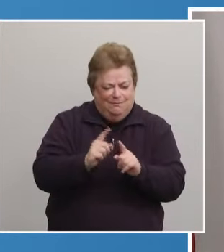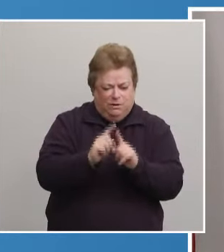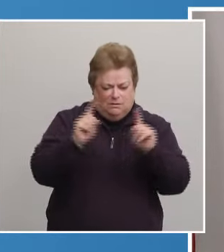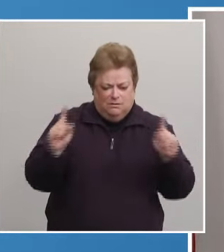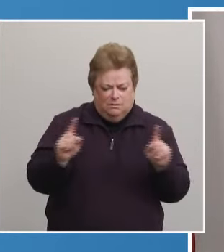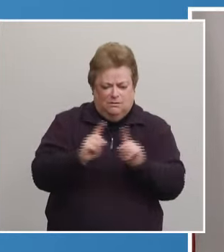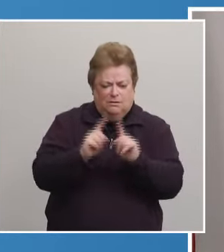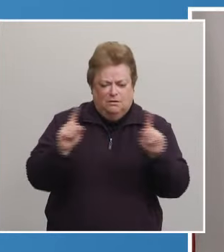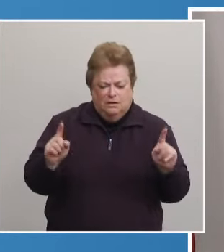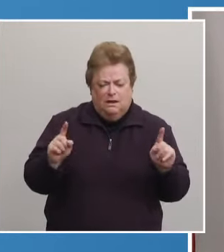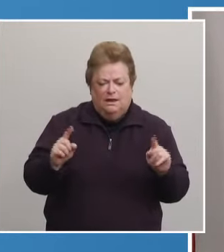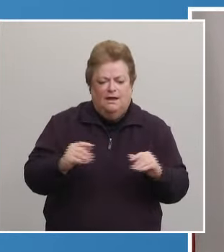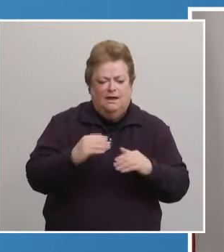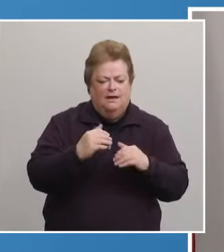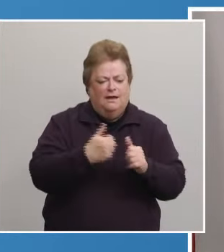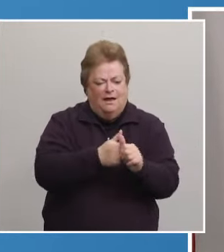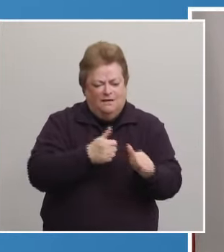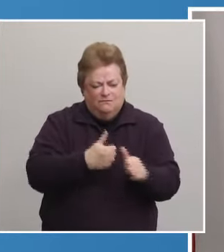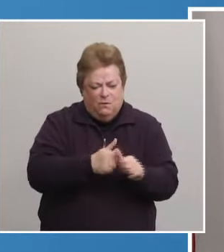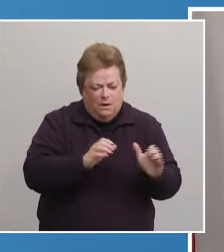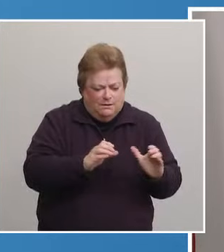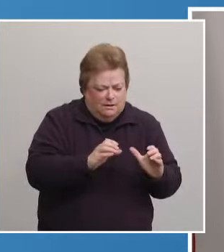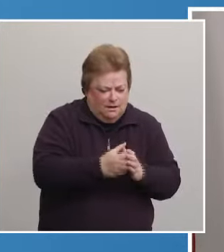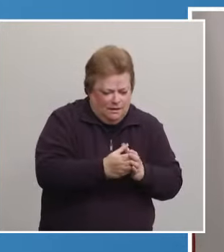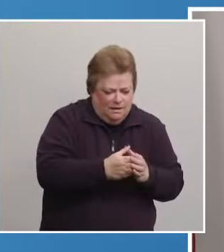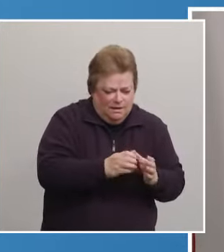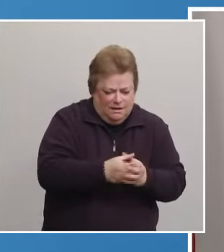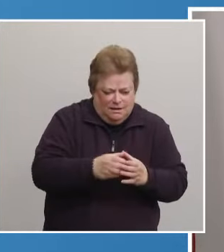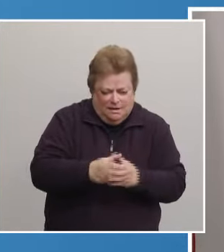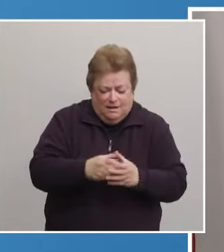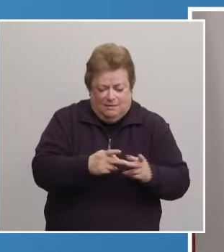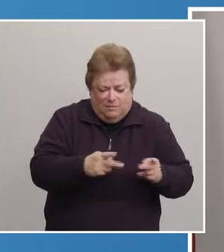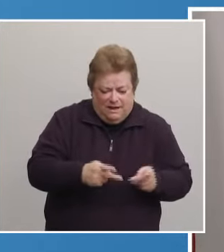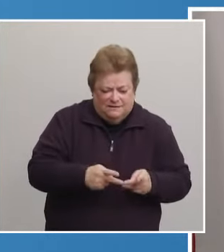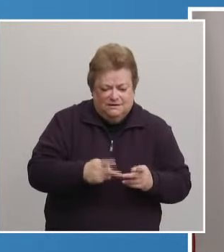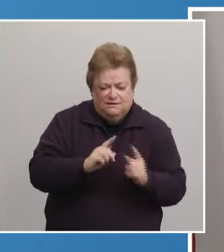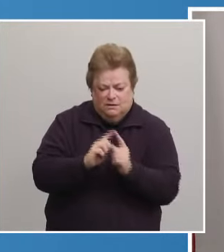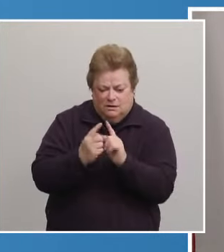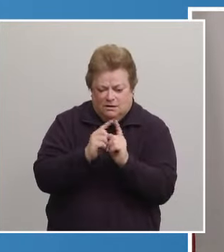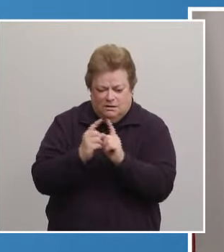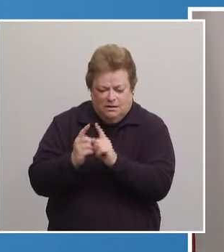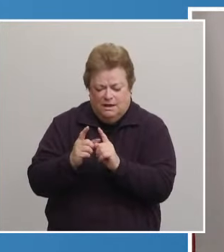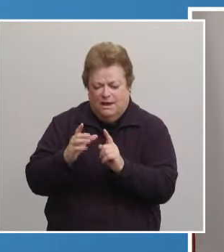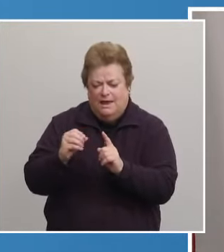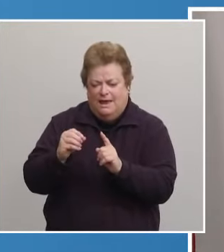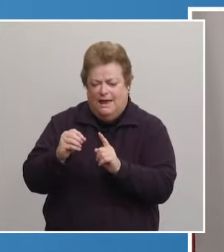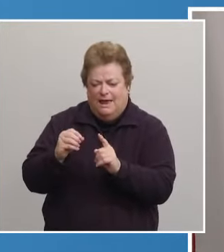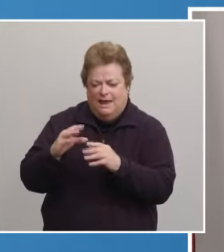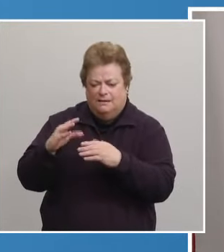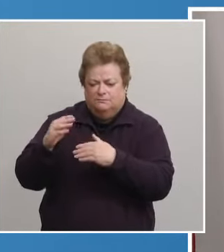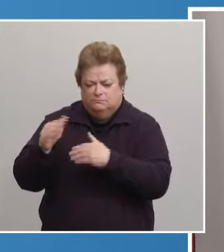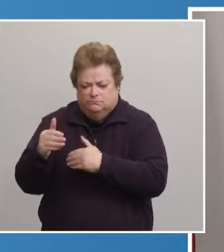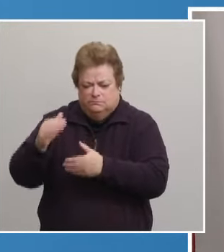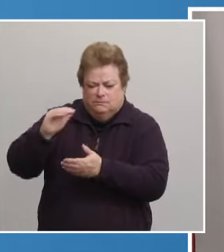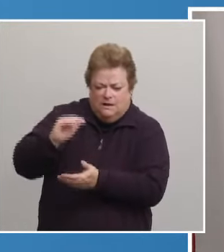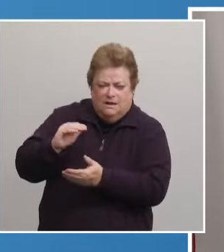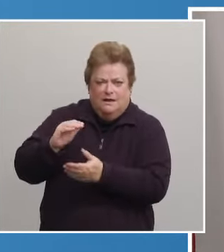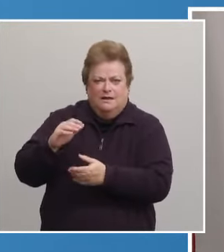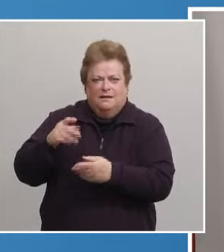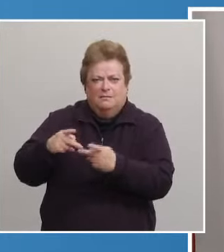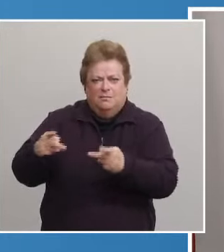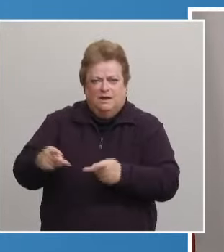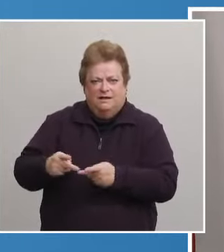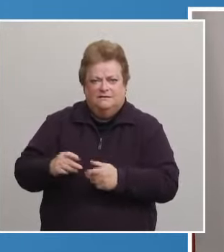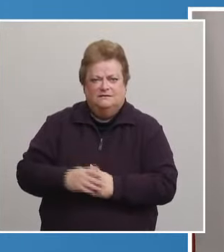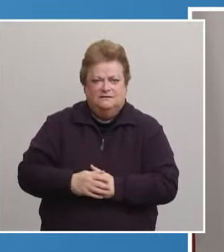while avoiding close contact, crowded places, and confined spaces. These are the proven tools we have at our disposal